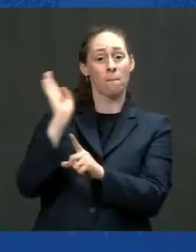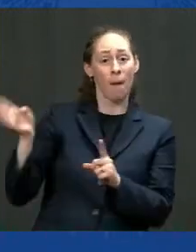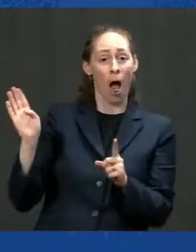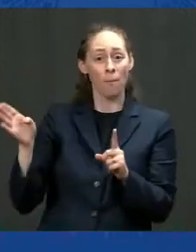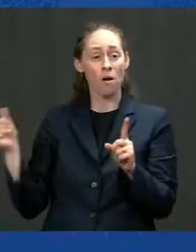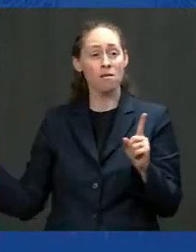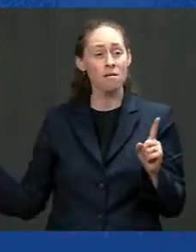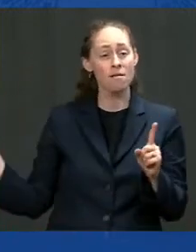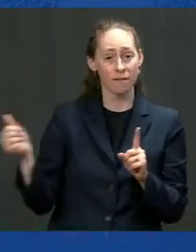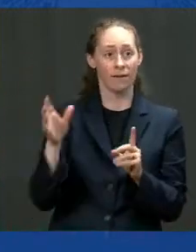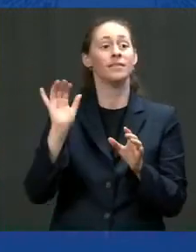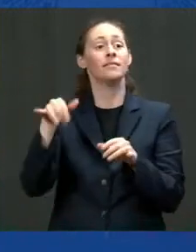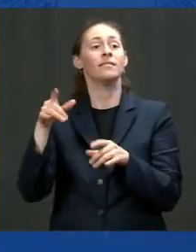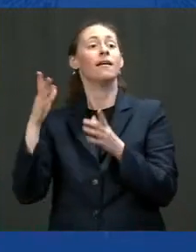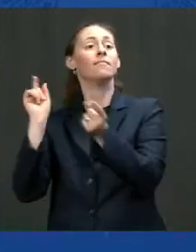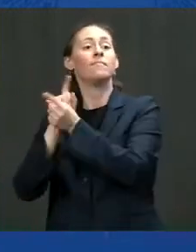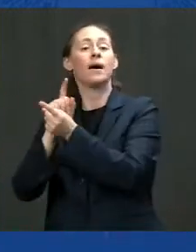moved there